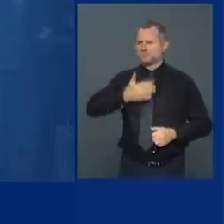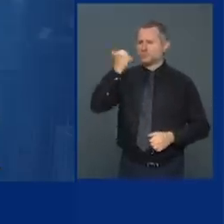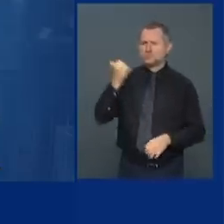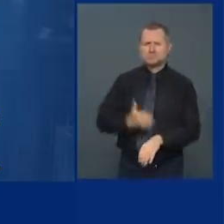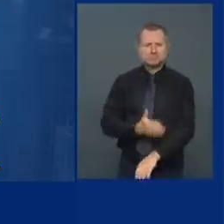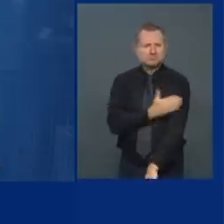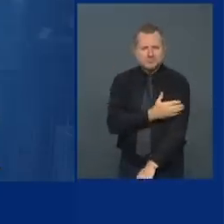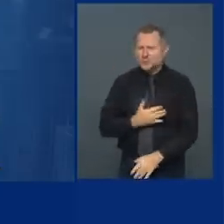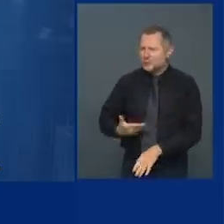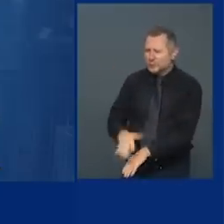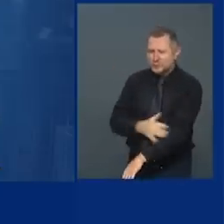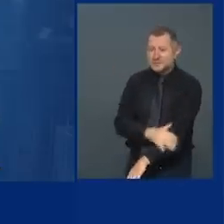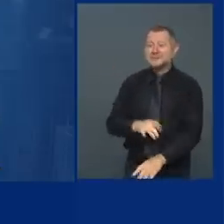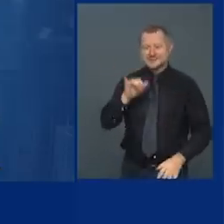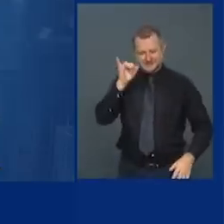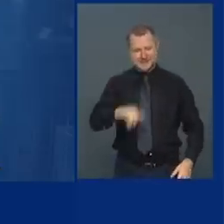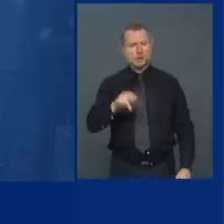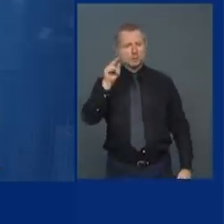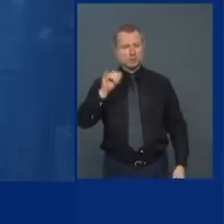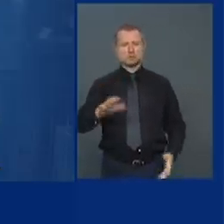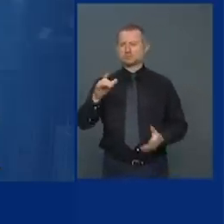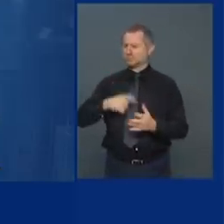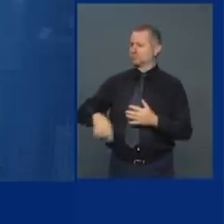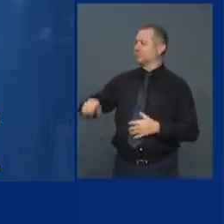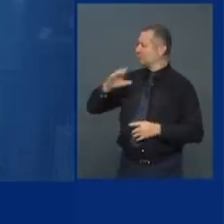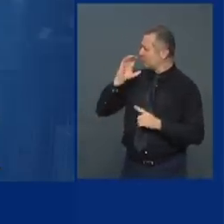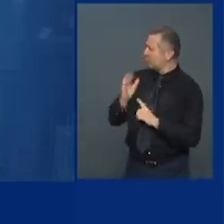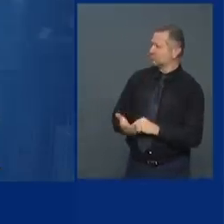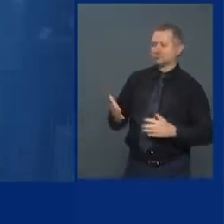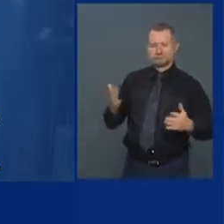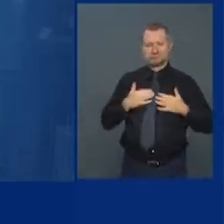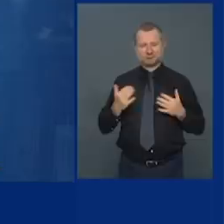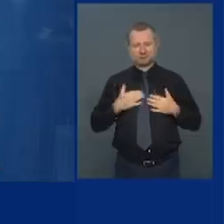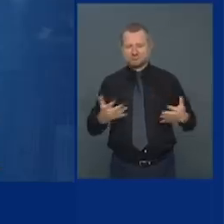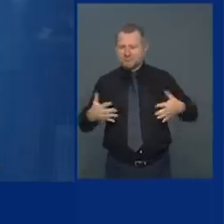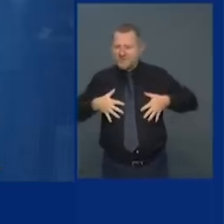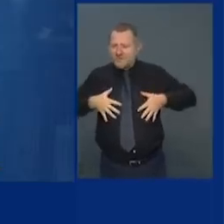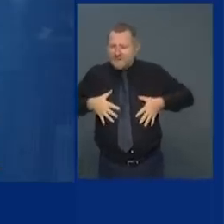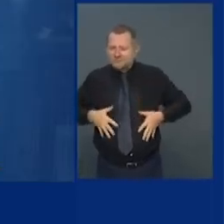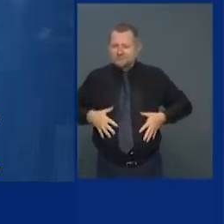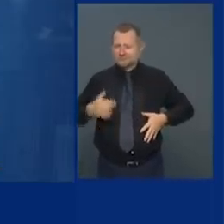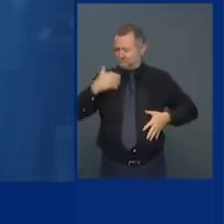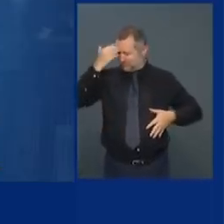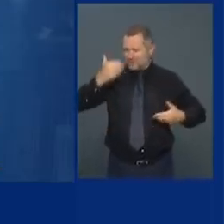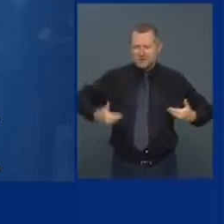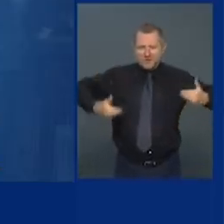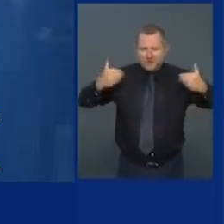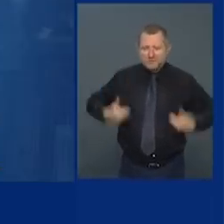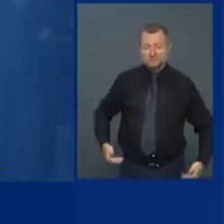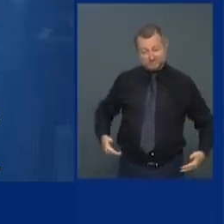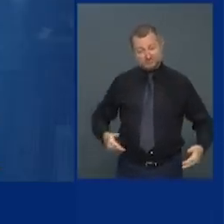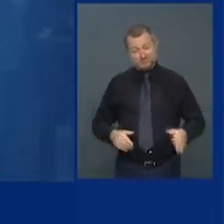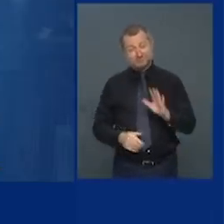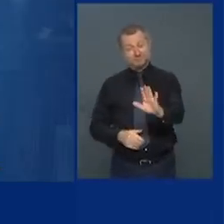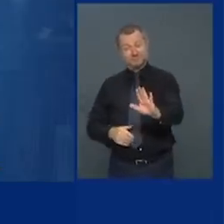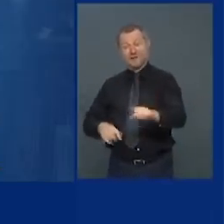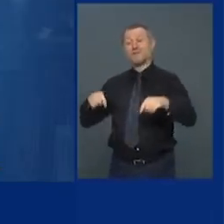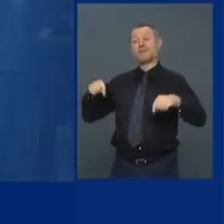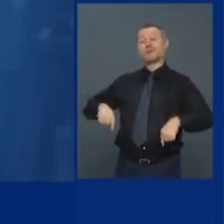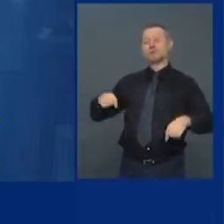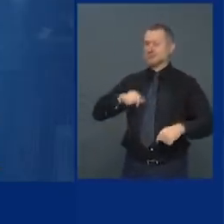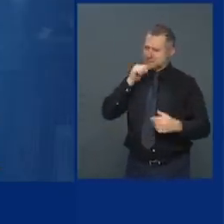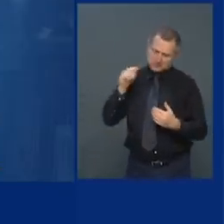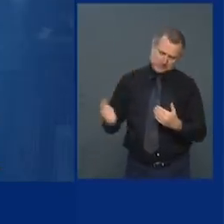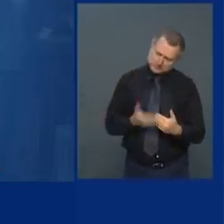That is the culture of this place. This is a difficult place. It's a difficult